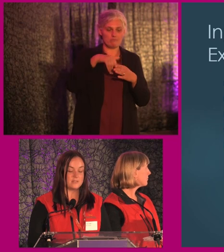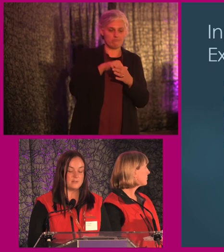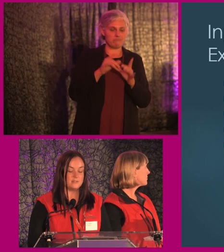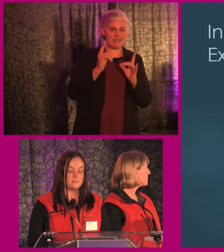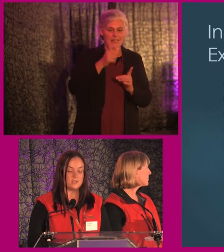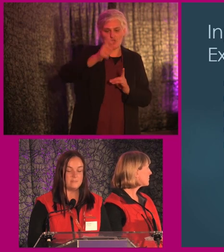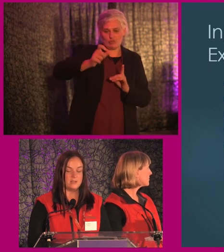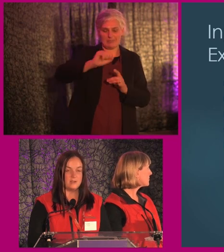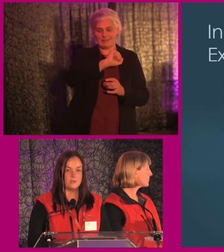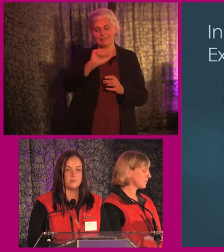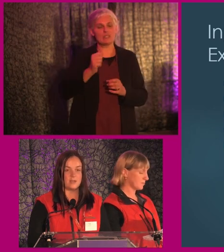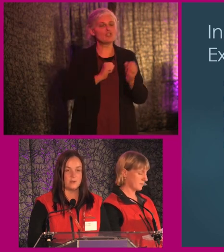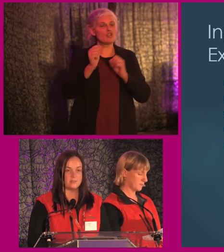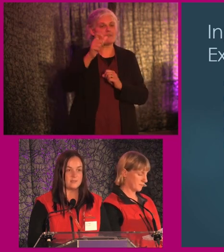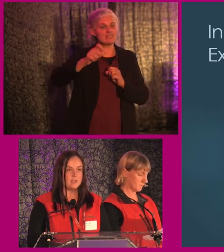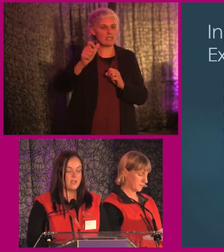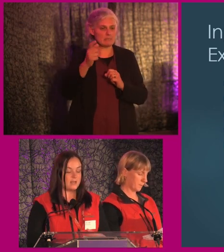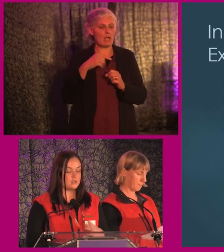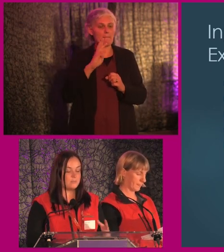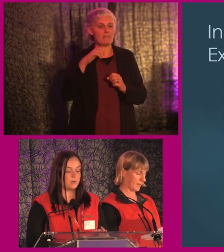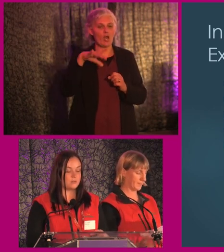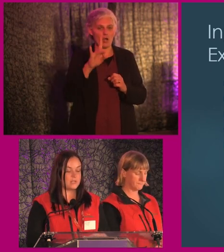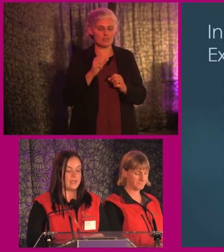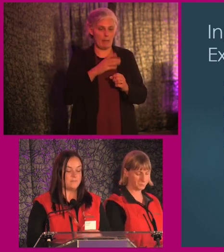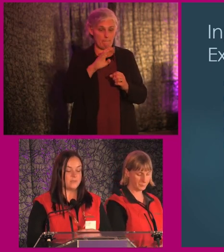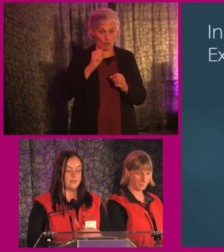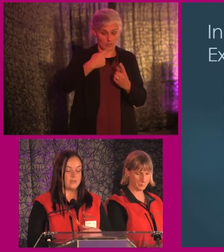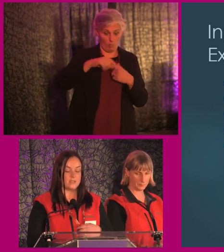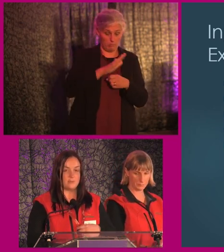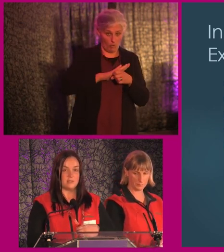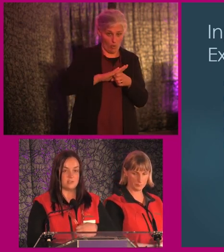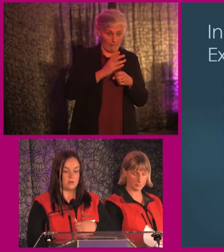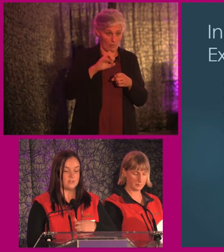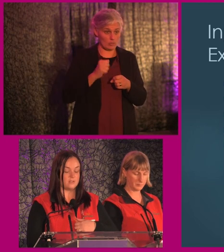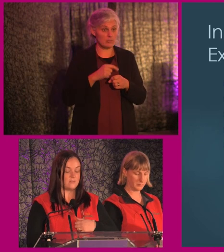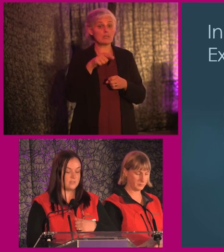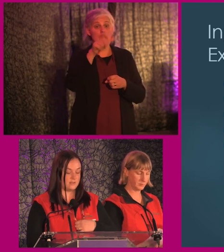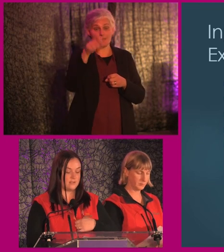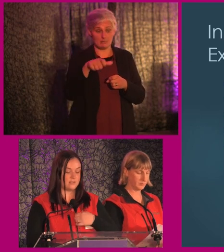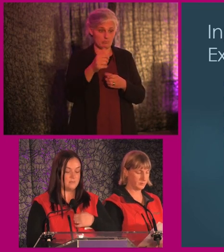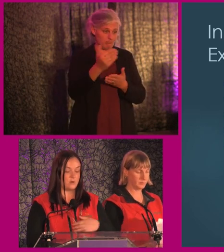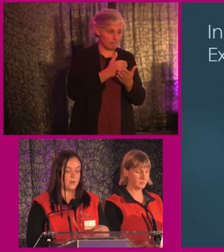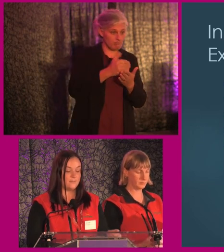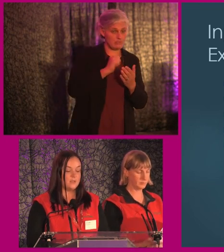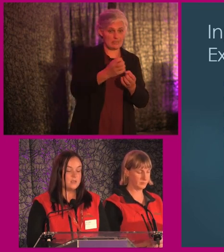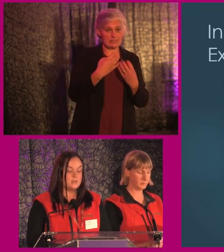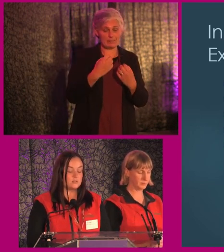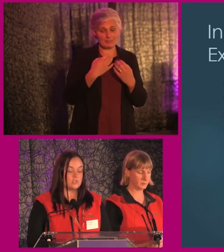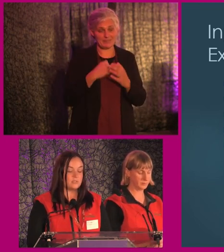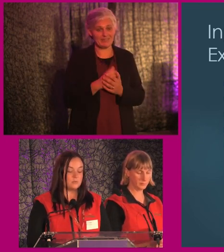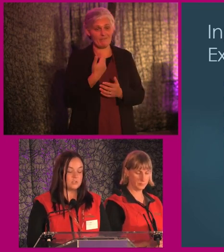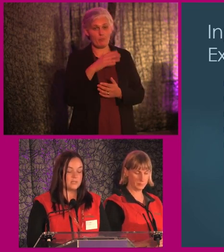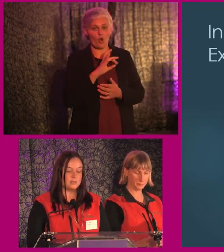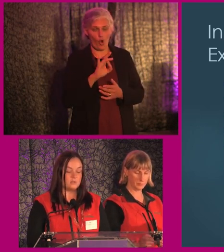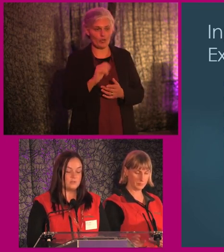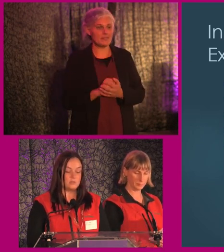customer experience, Michelle Peacock, who is our boss and how she brought the experience to Cork, the travel scheme to Cork. So